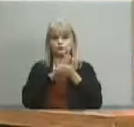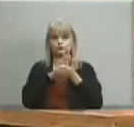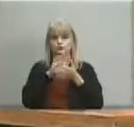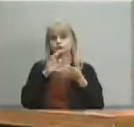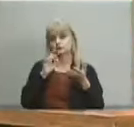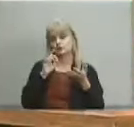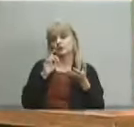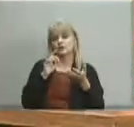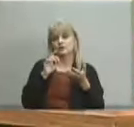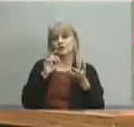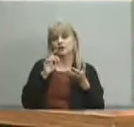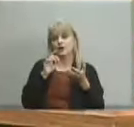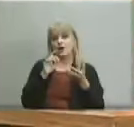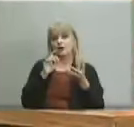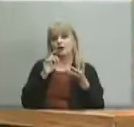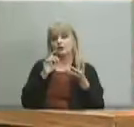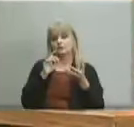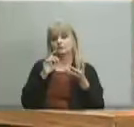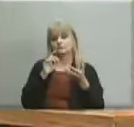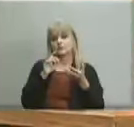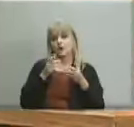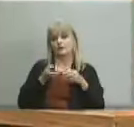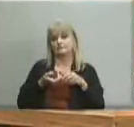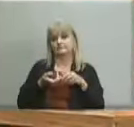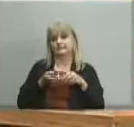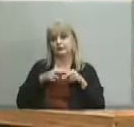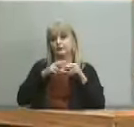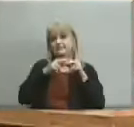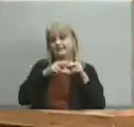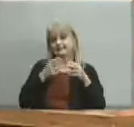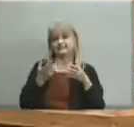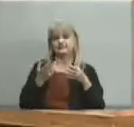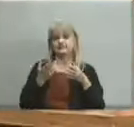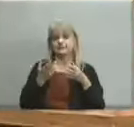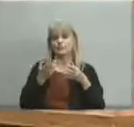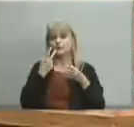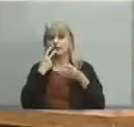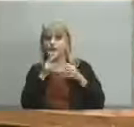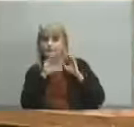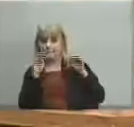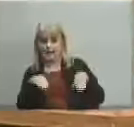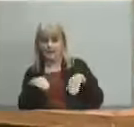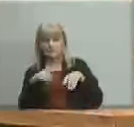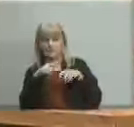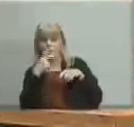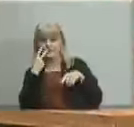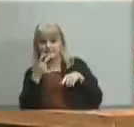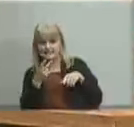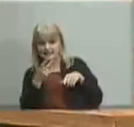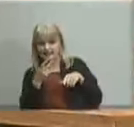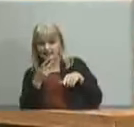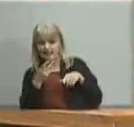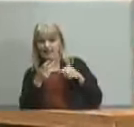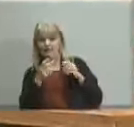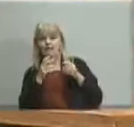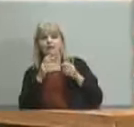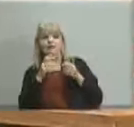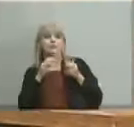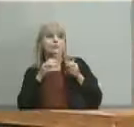demographic maps for our district we see lots and lots of green you know which is the happy color